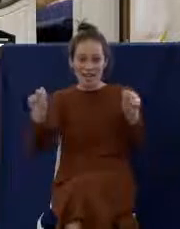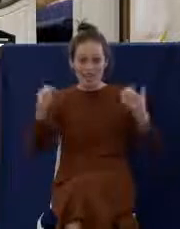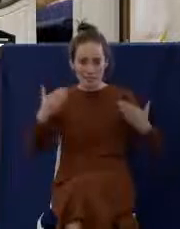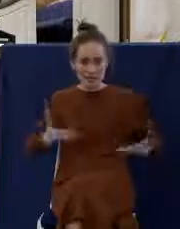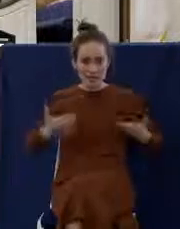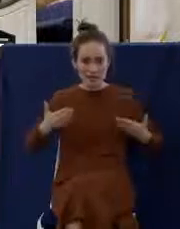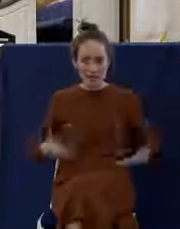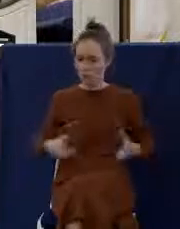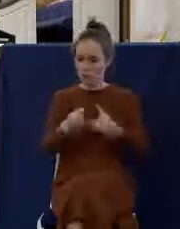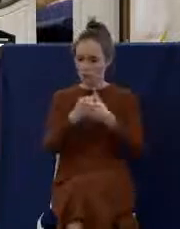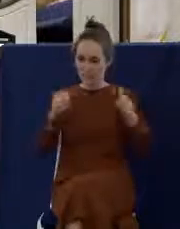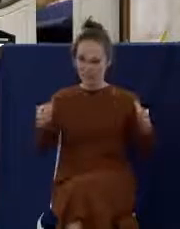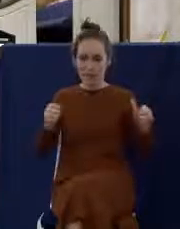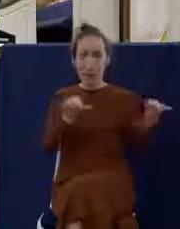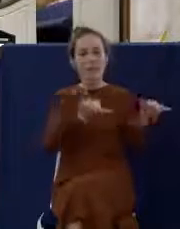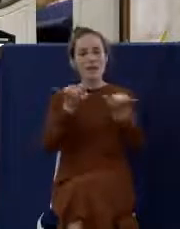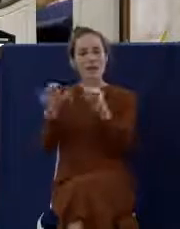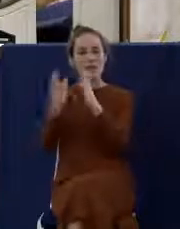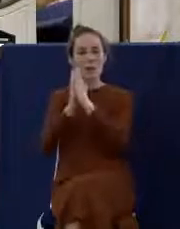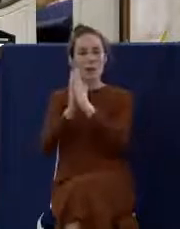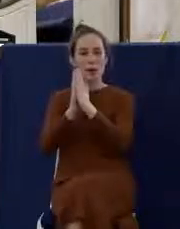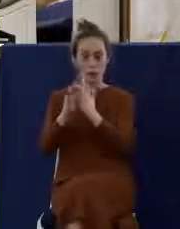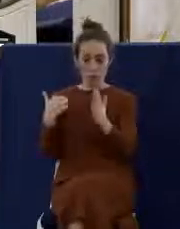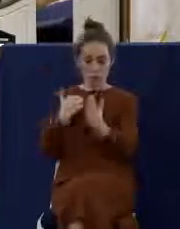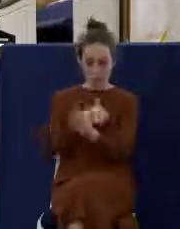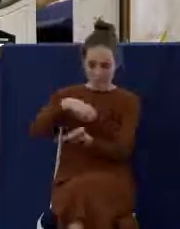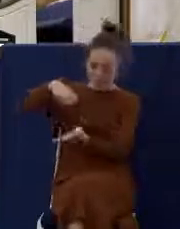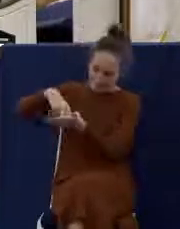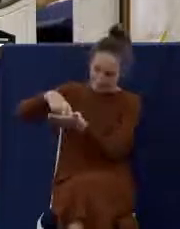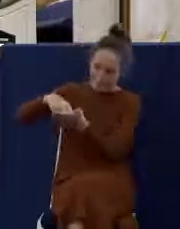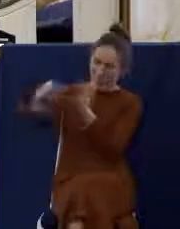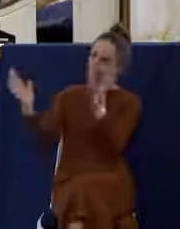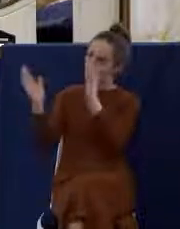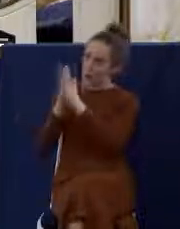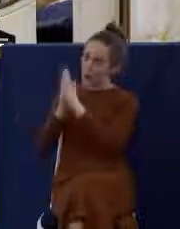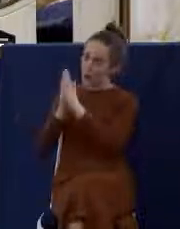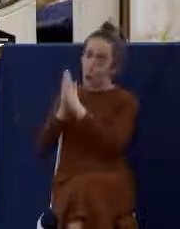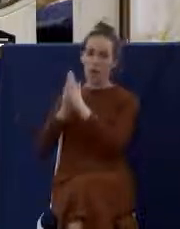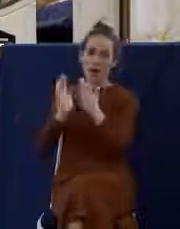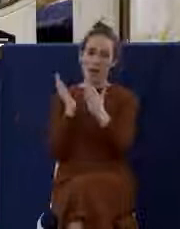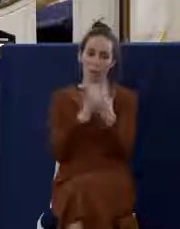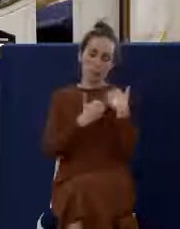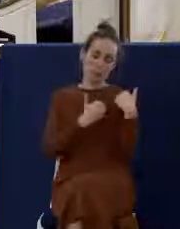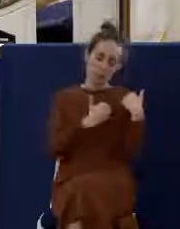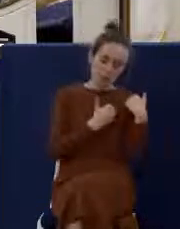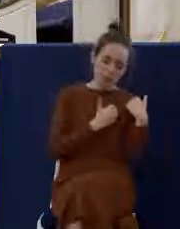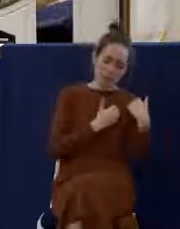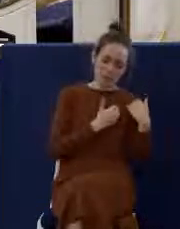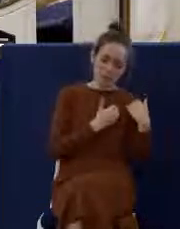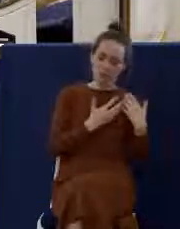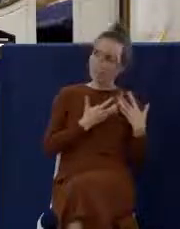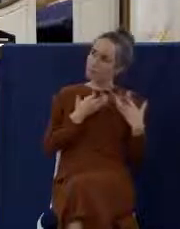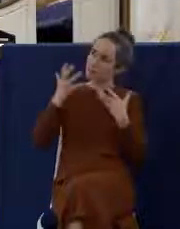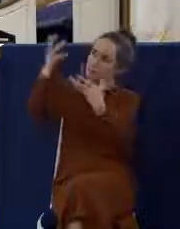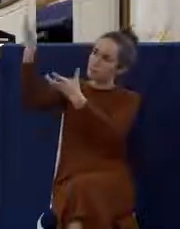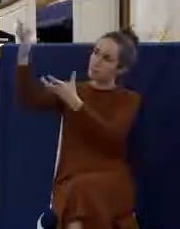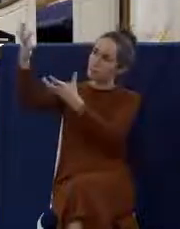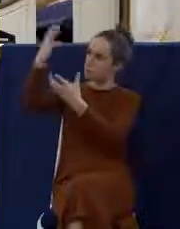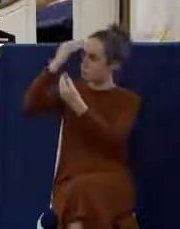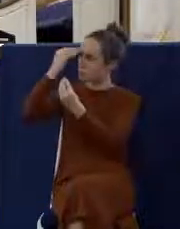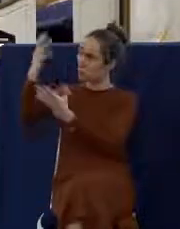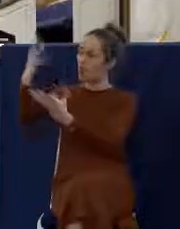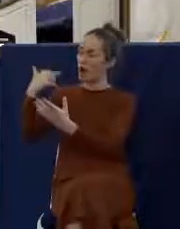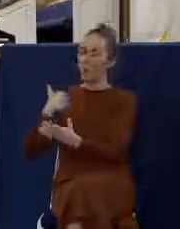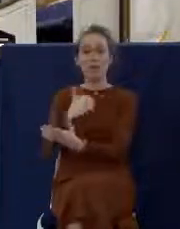I kind of liken it to prayer. When we get on our knees and we pray and we unload our burdens to the Lord and we have fellowship with the Lord in prayer, are